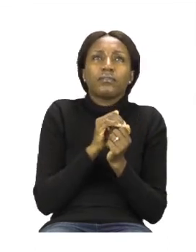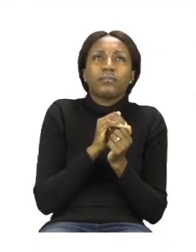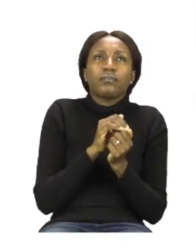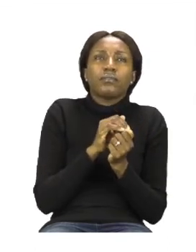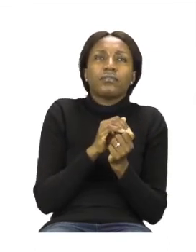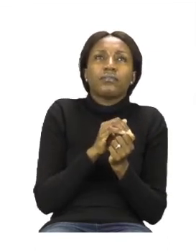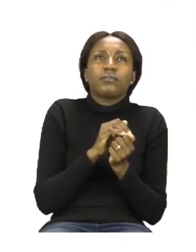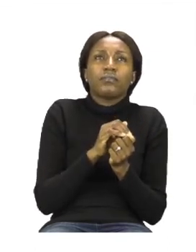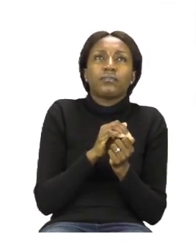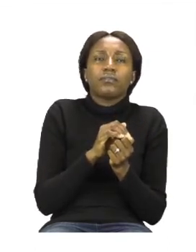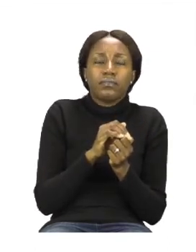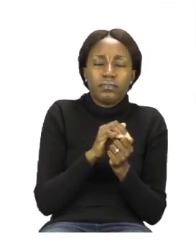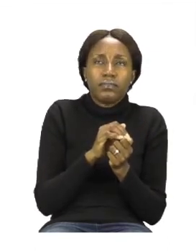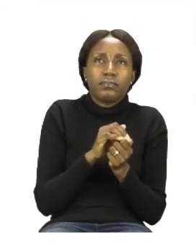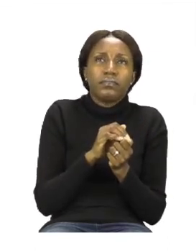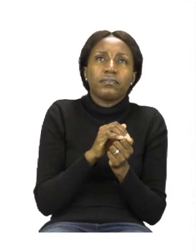Again, shopkeeper.